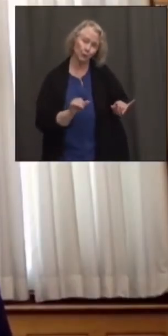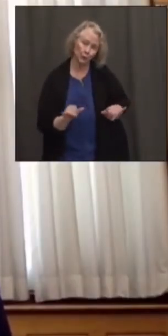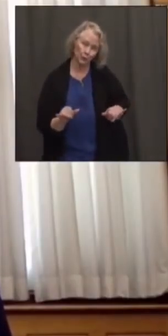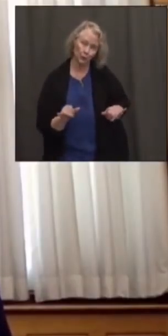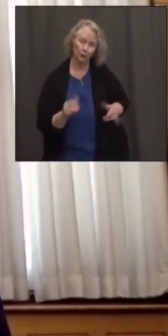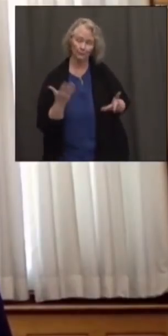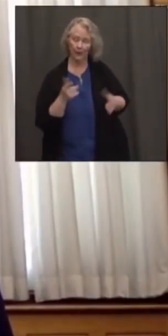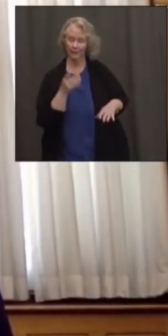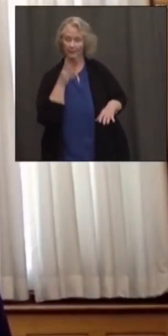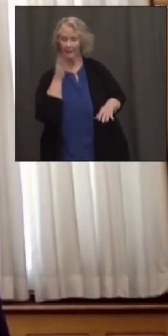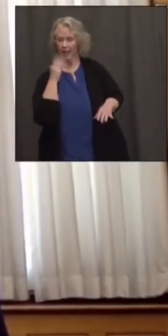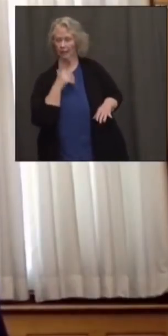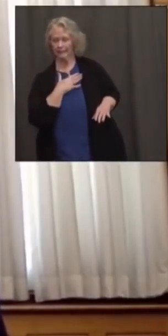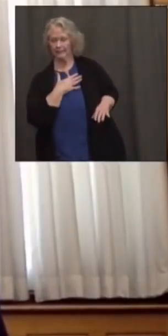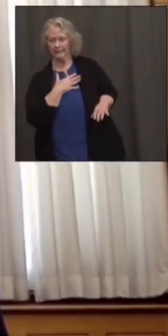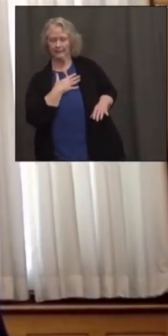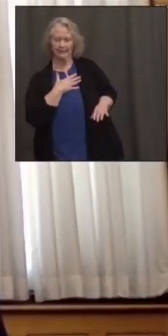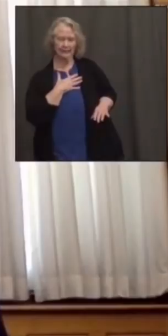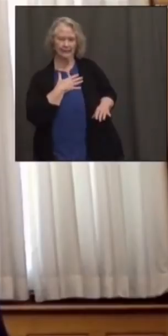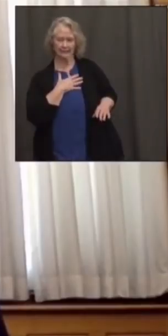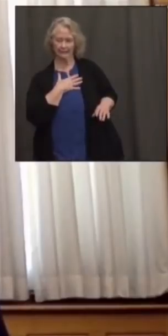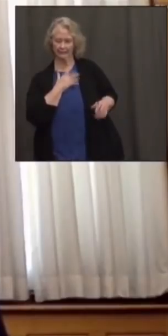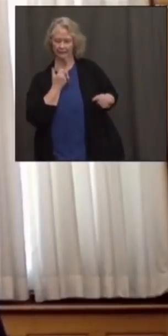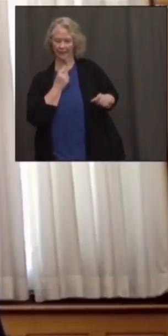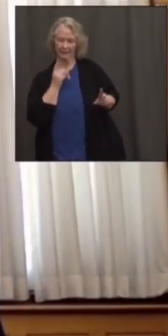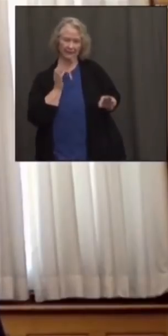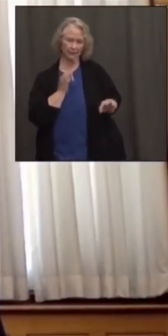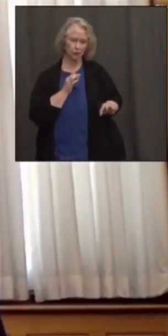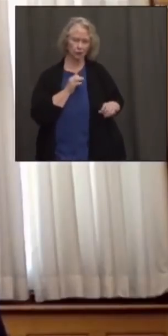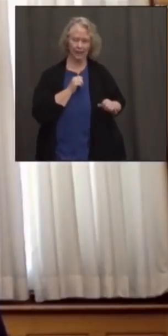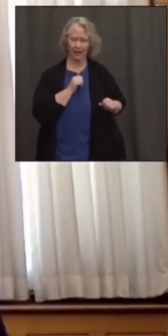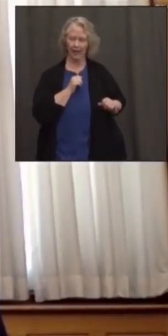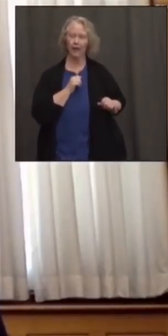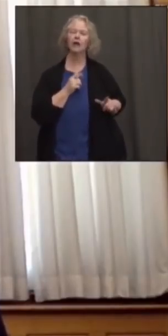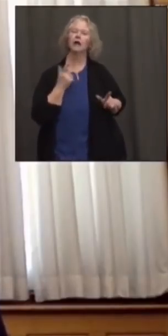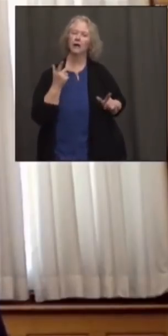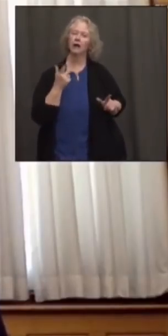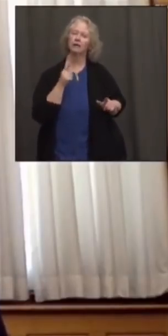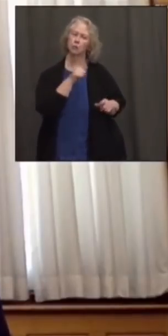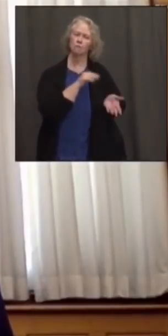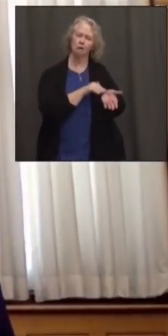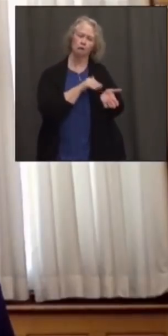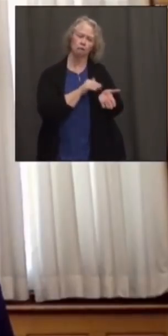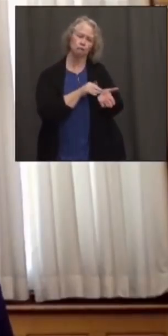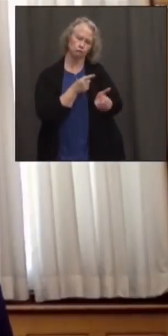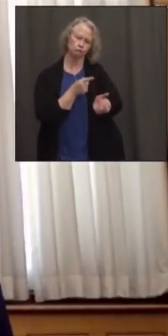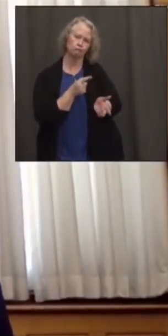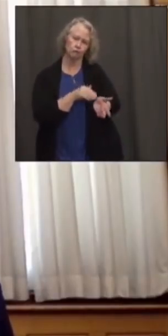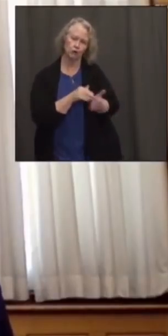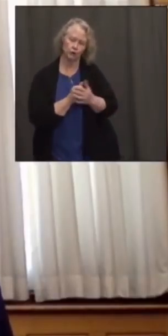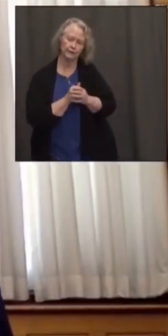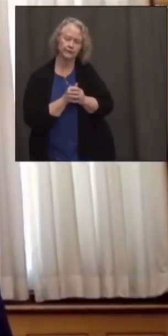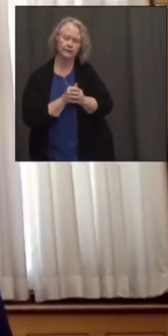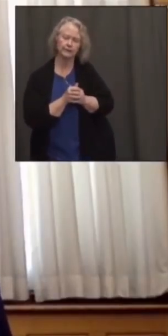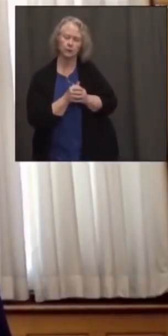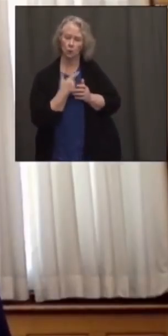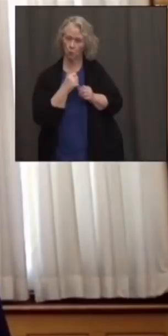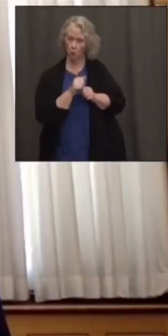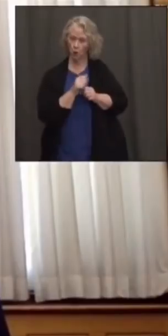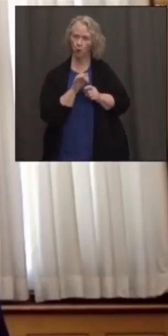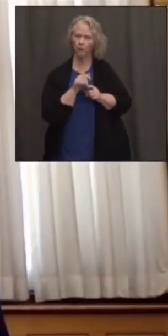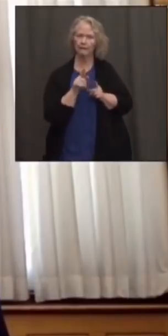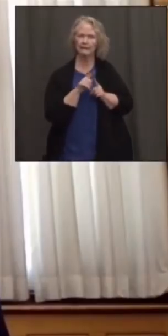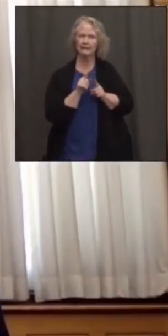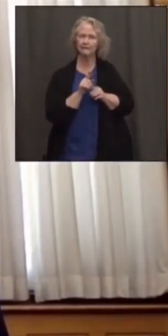who are obviously the key decision makers in that next step as well. So we're working with primary care practices